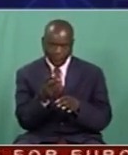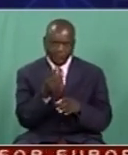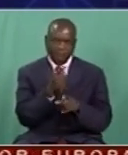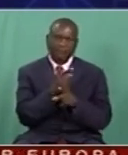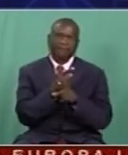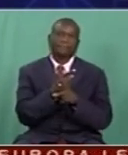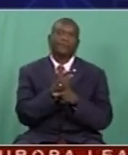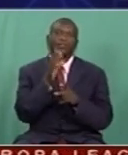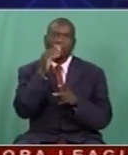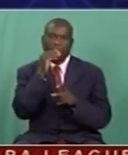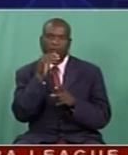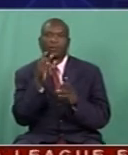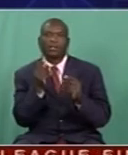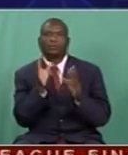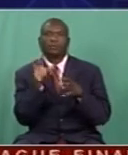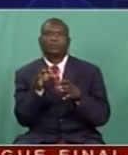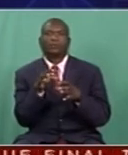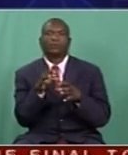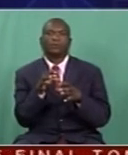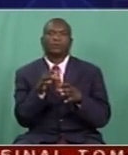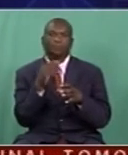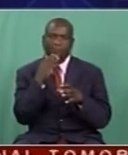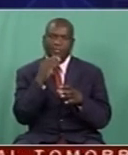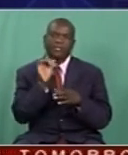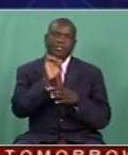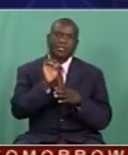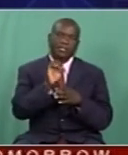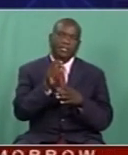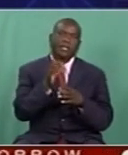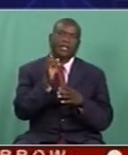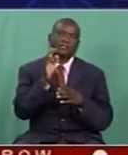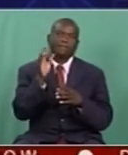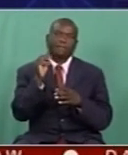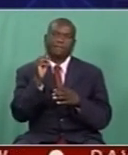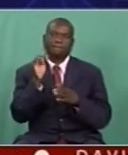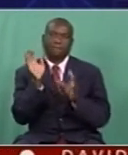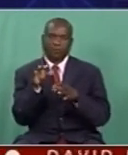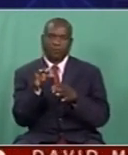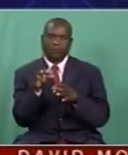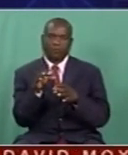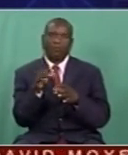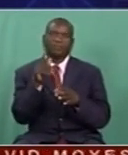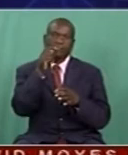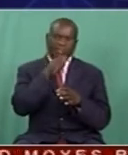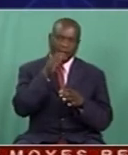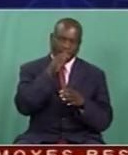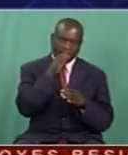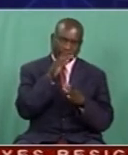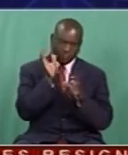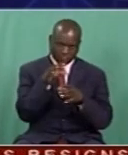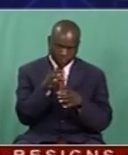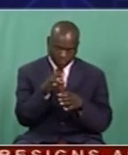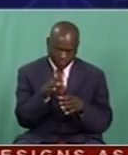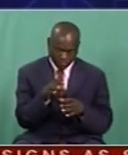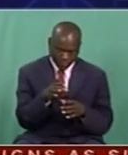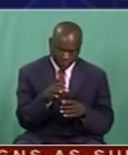most of the talk radio stations, if not all of them, apart from our own, are actually just local or urban radio stations. Talk station,